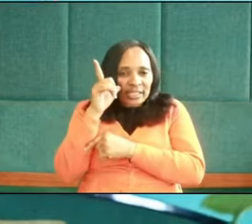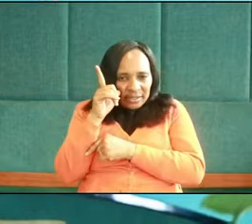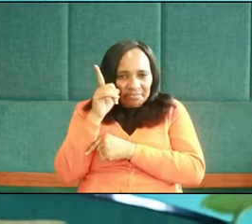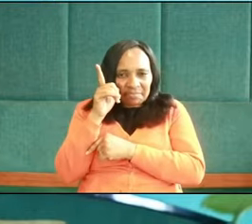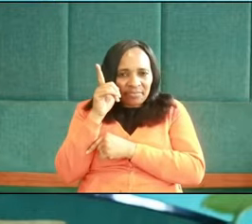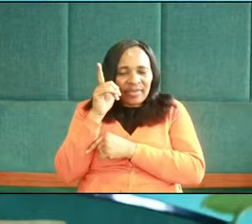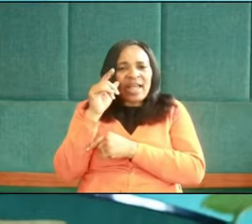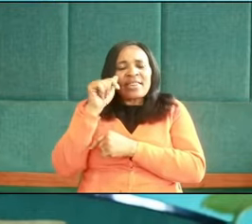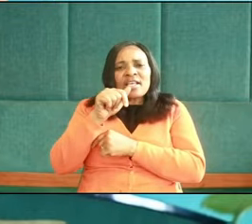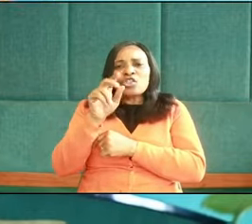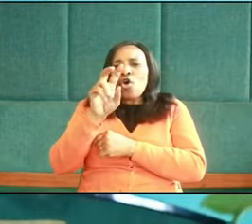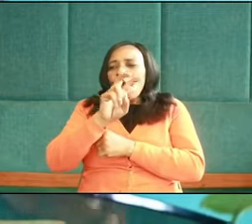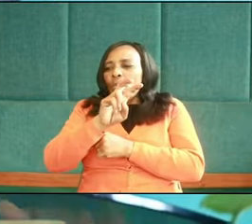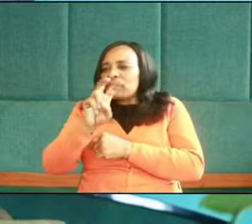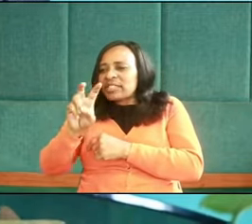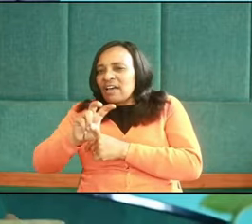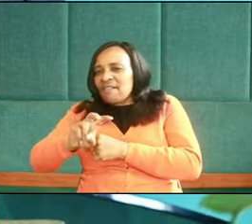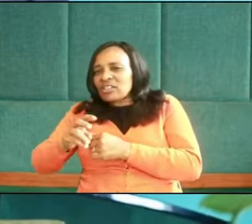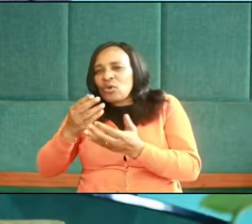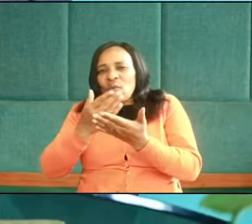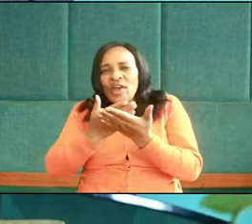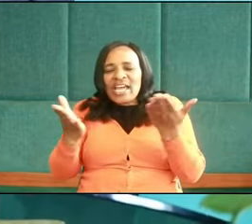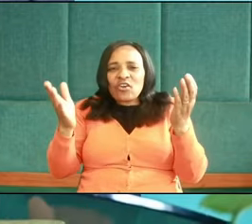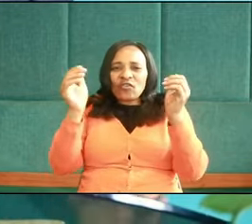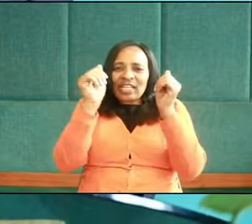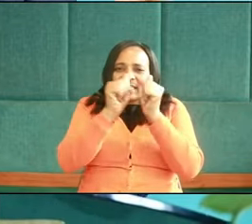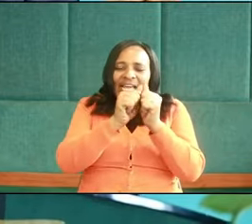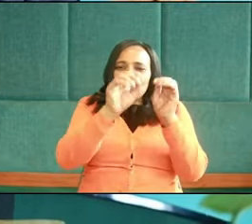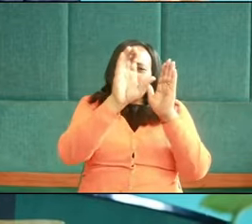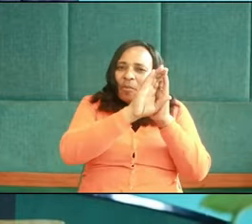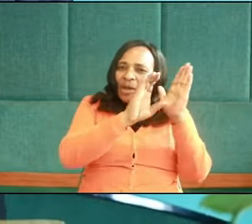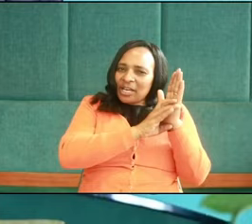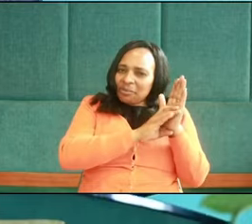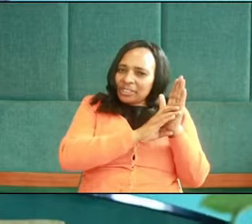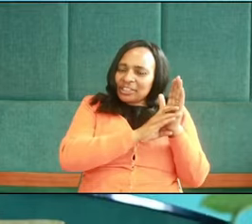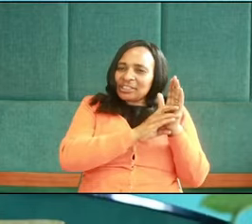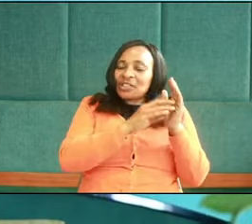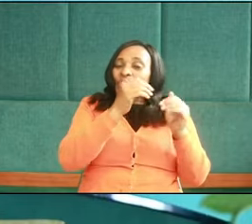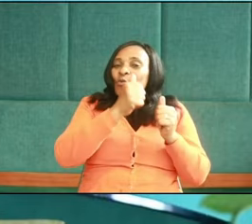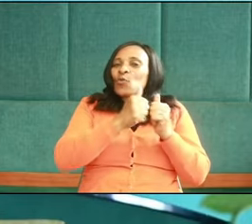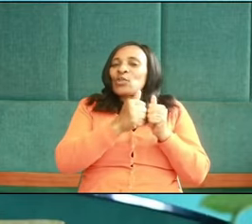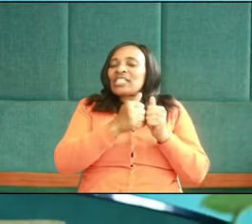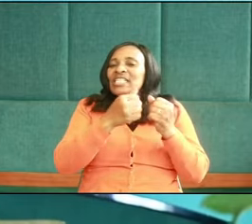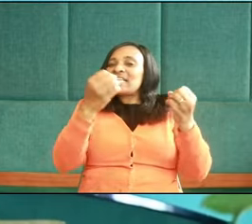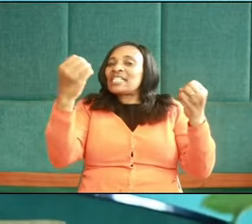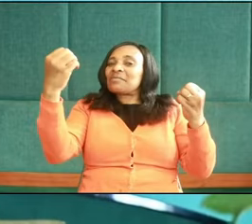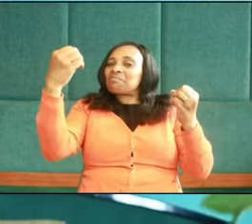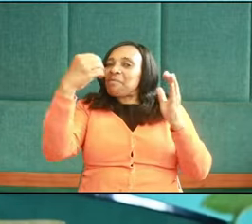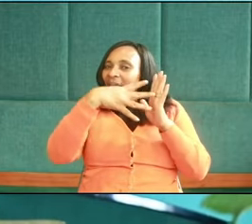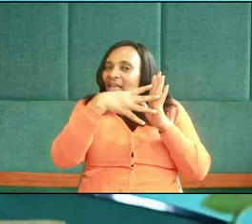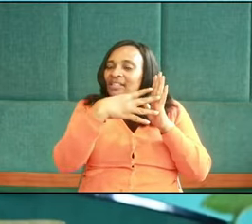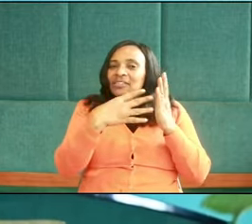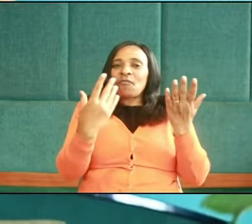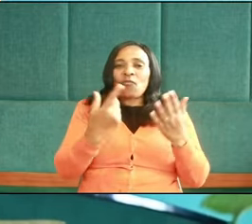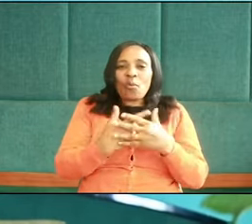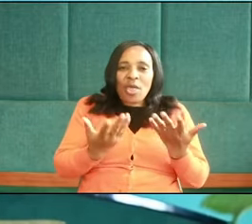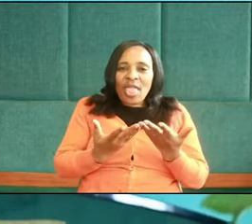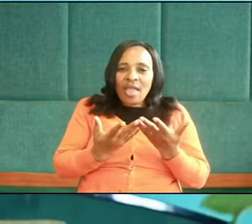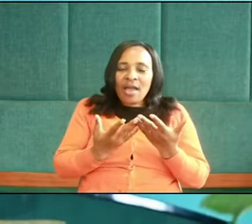observance of any of the Ten Commandments that is not inspired by